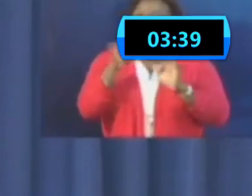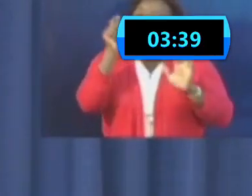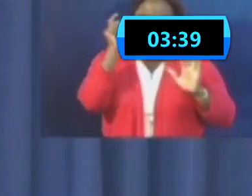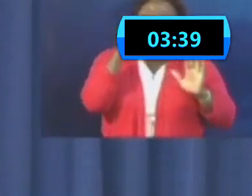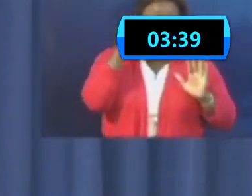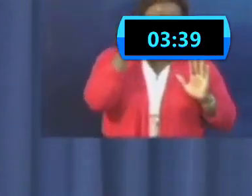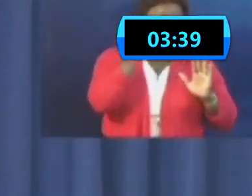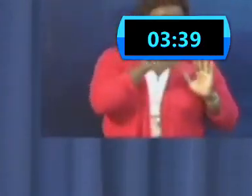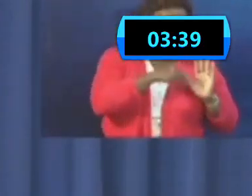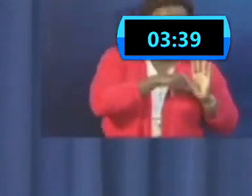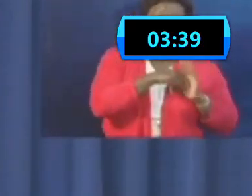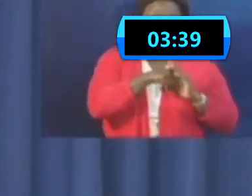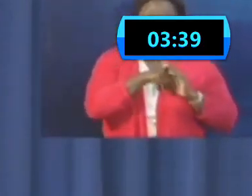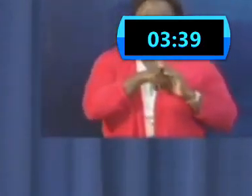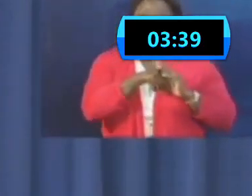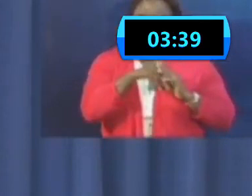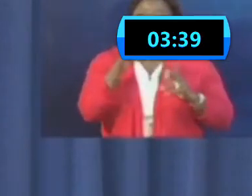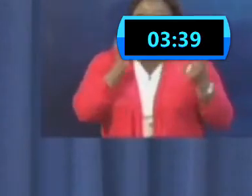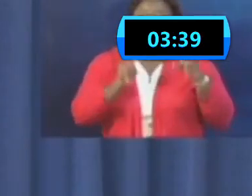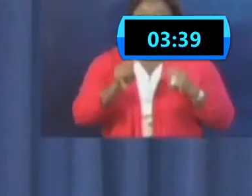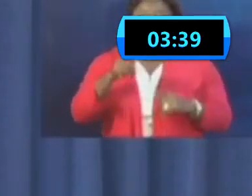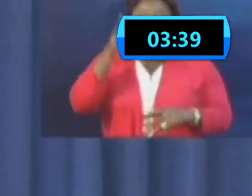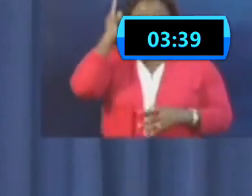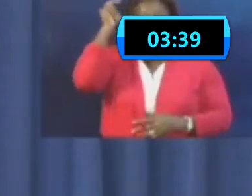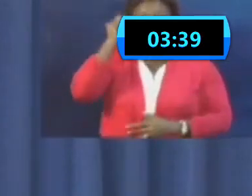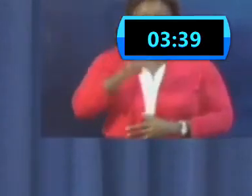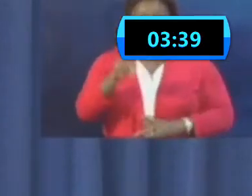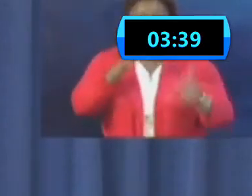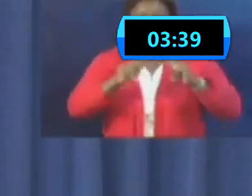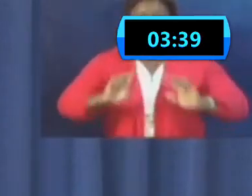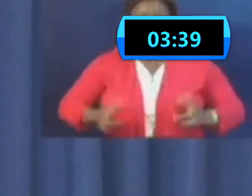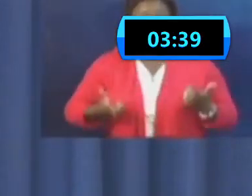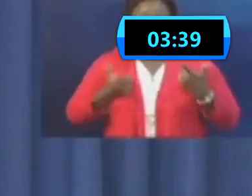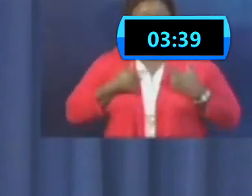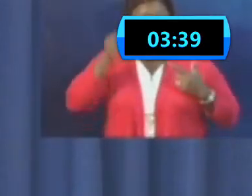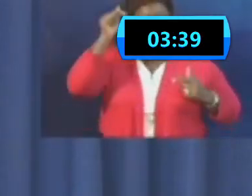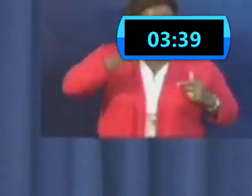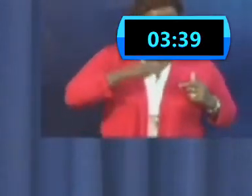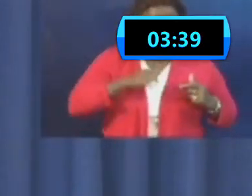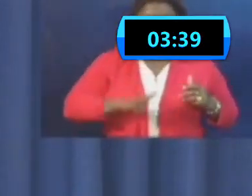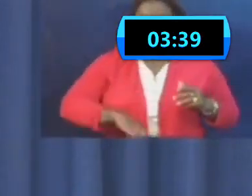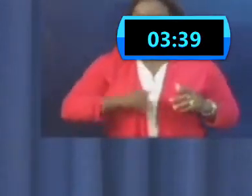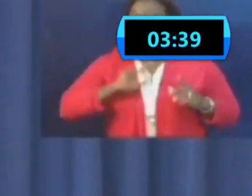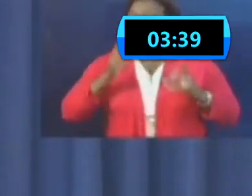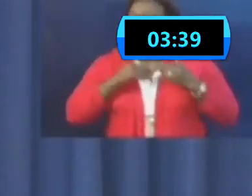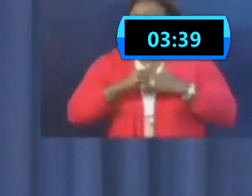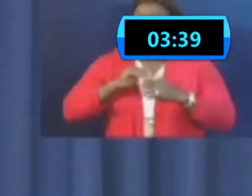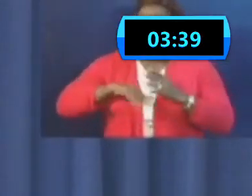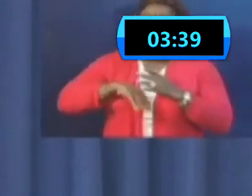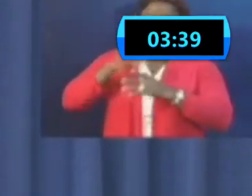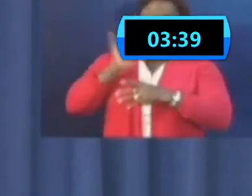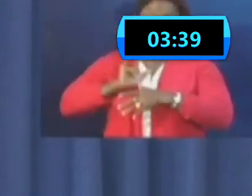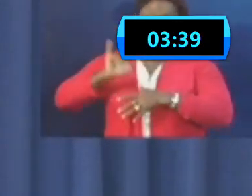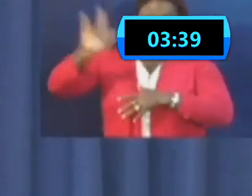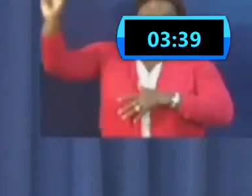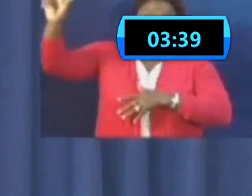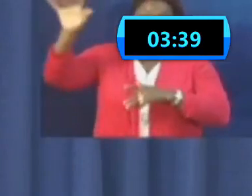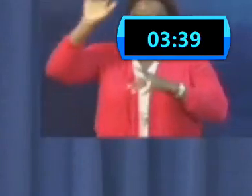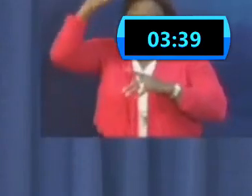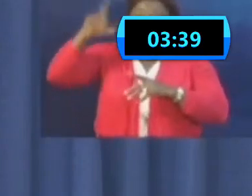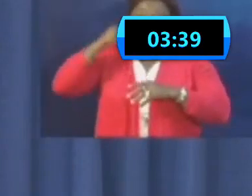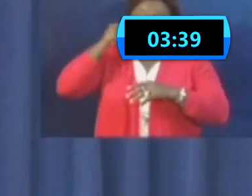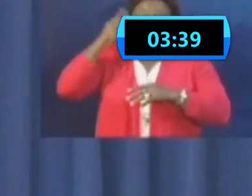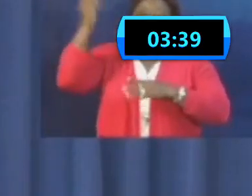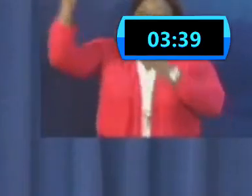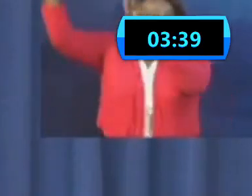those are our primary concerns right now. People who live here who went outside and couldn't get back home we need to try and get them